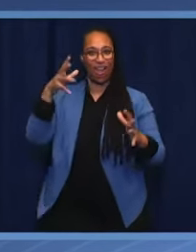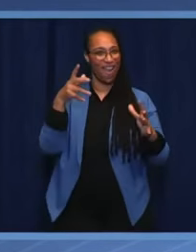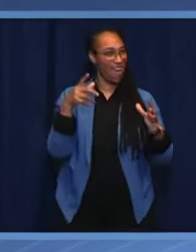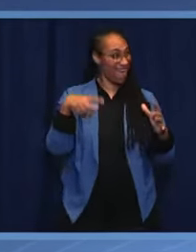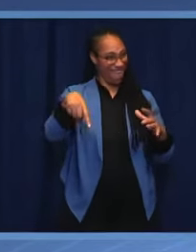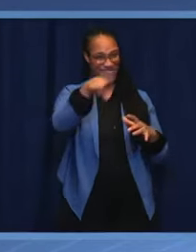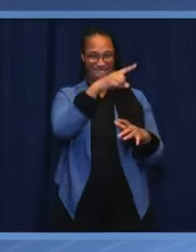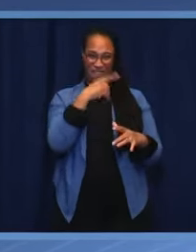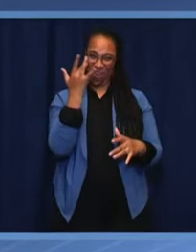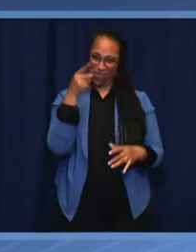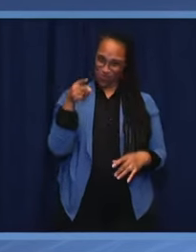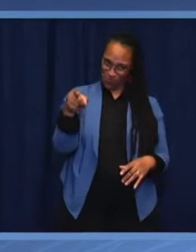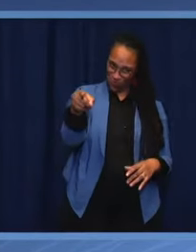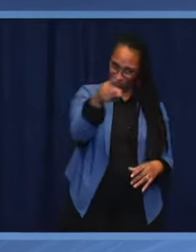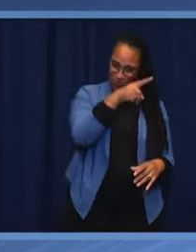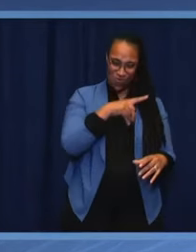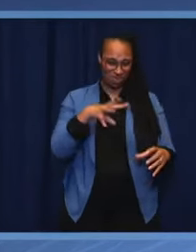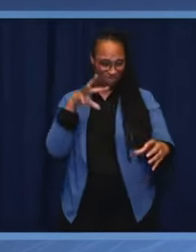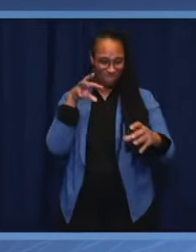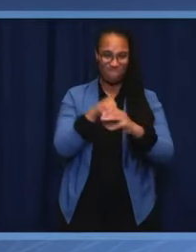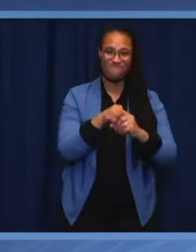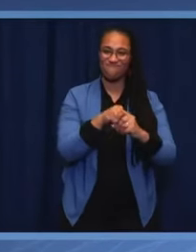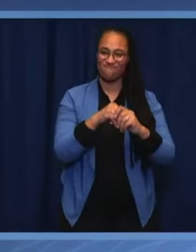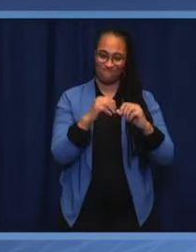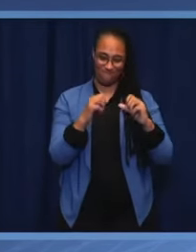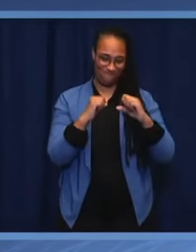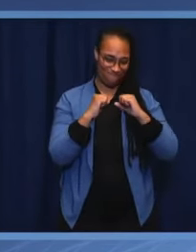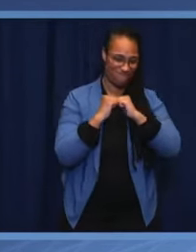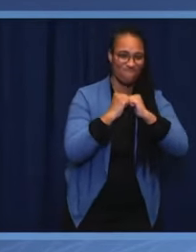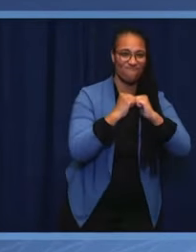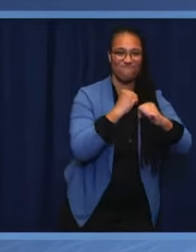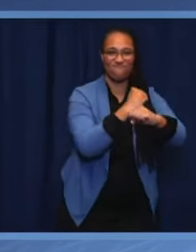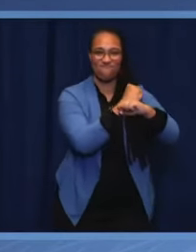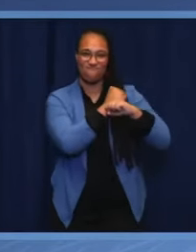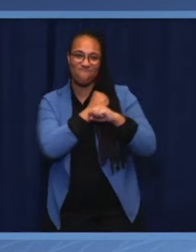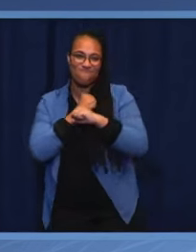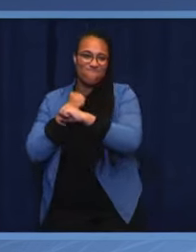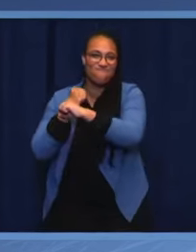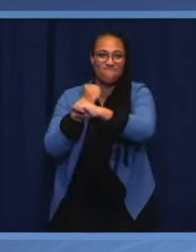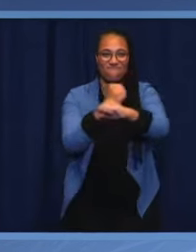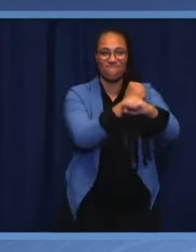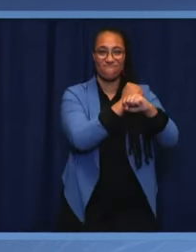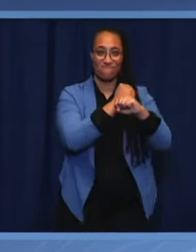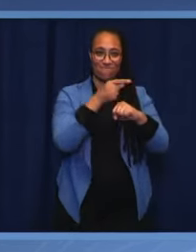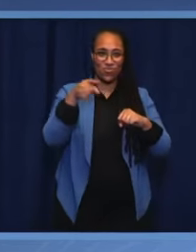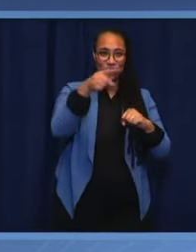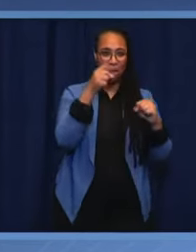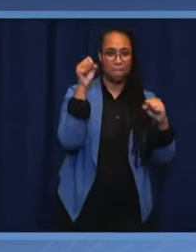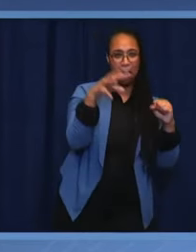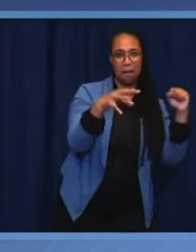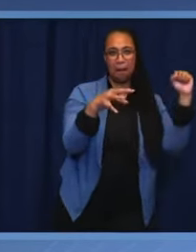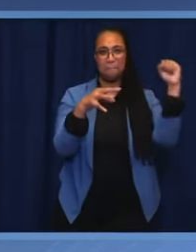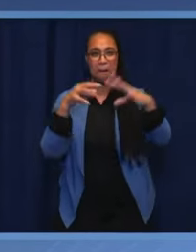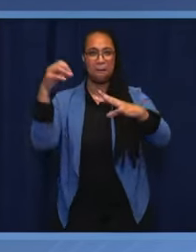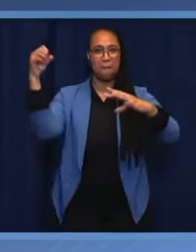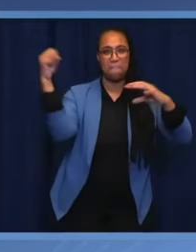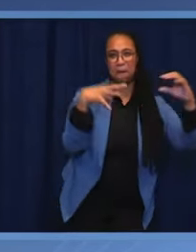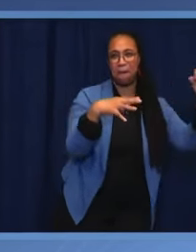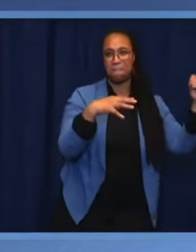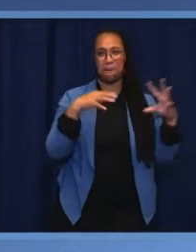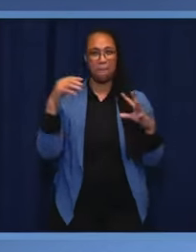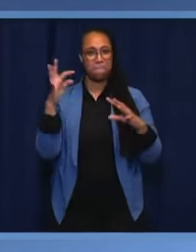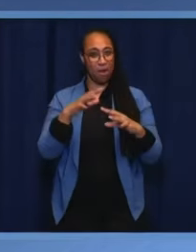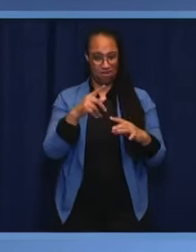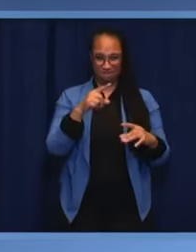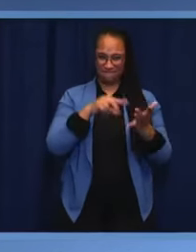We all share justice, the rule of law, free speech, assembly, freedom of the press, freedom of religion, and